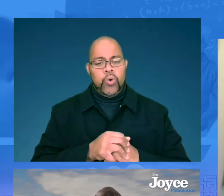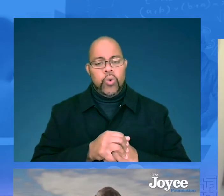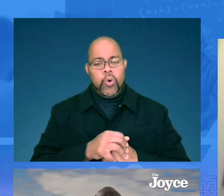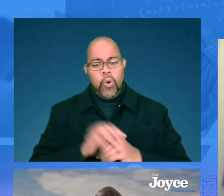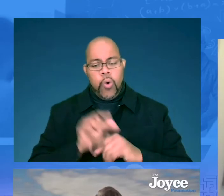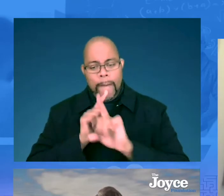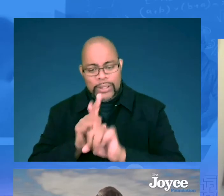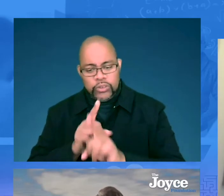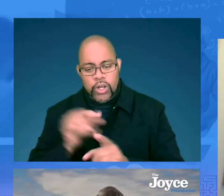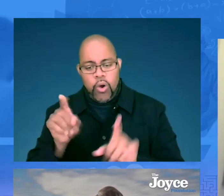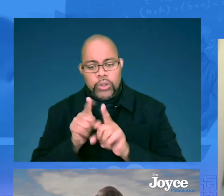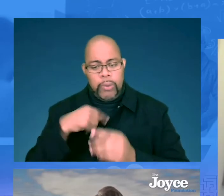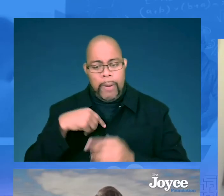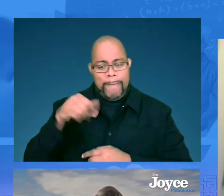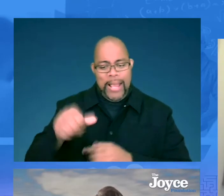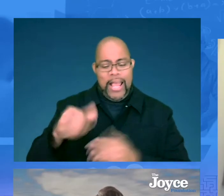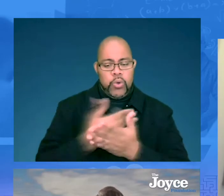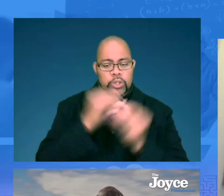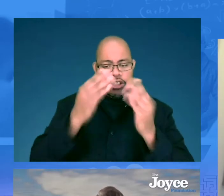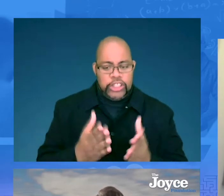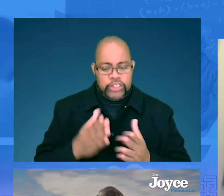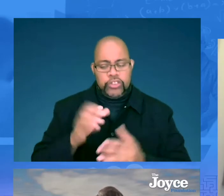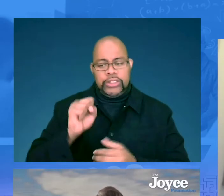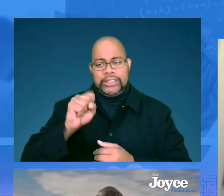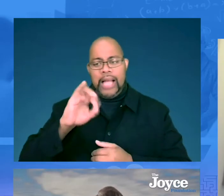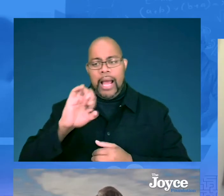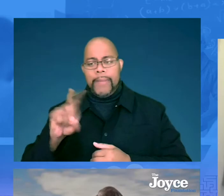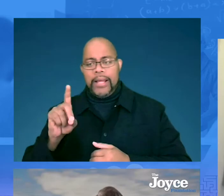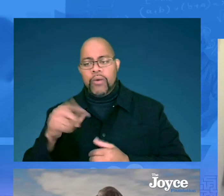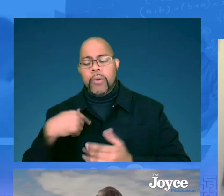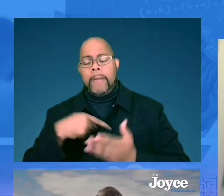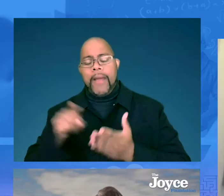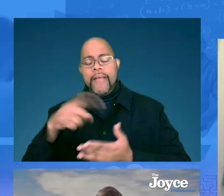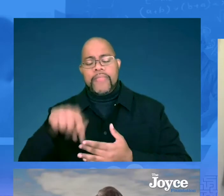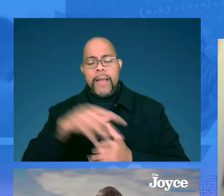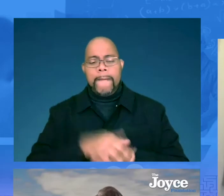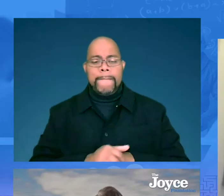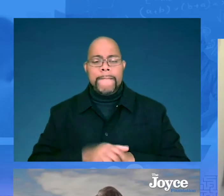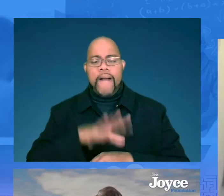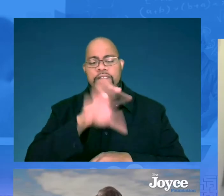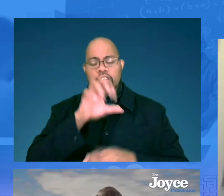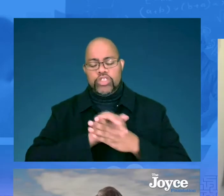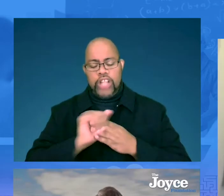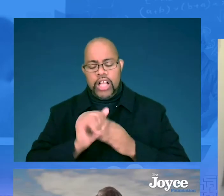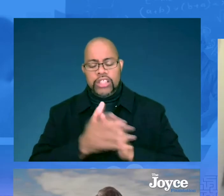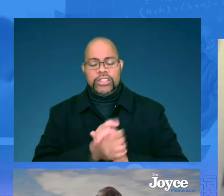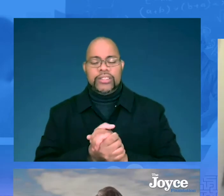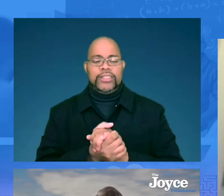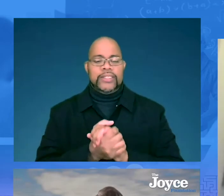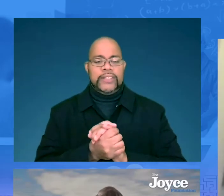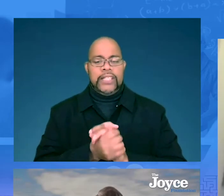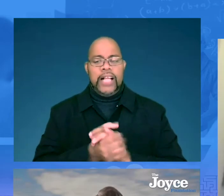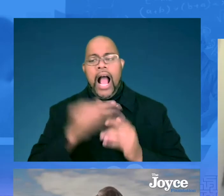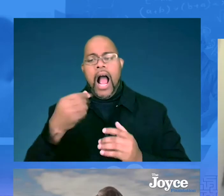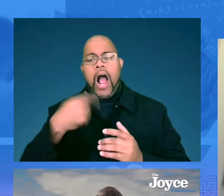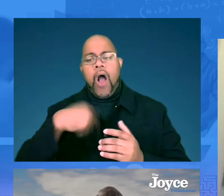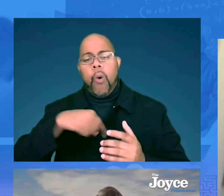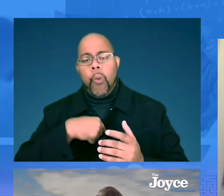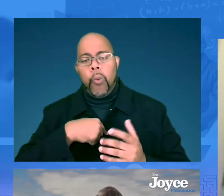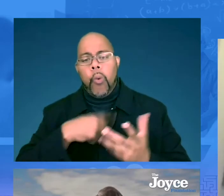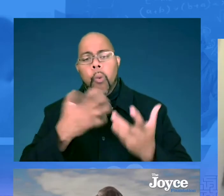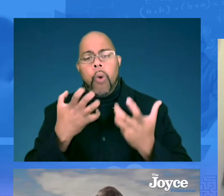or a mentor. And then we also pay the new teachers a stipend. We pay them $500